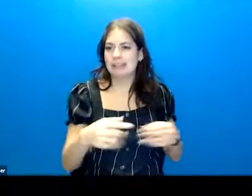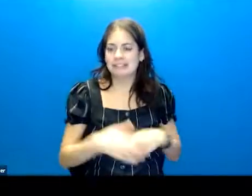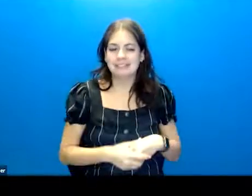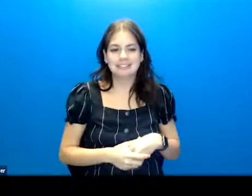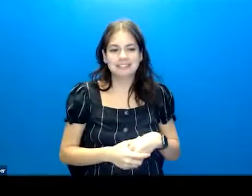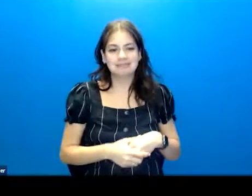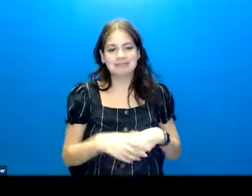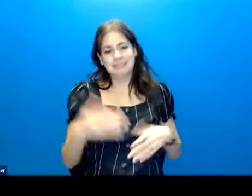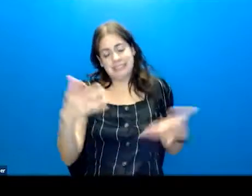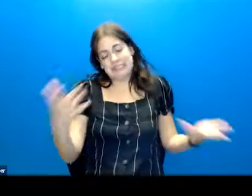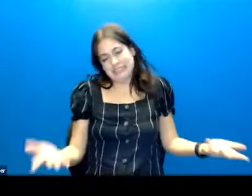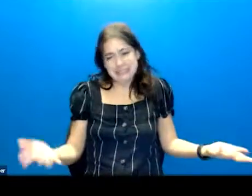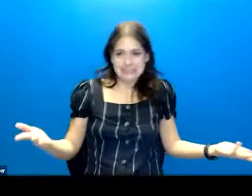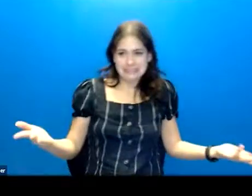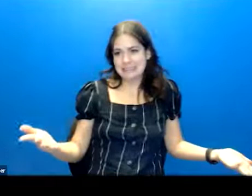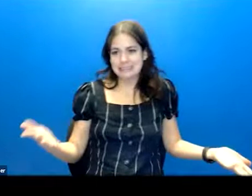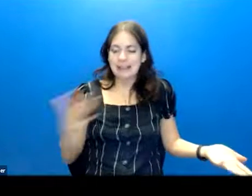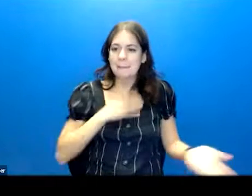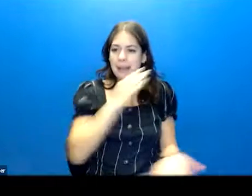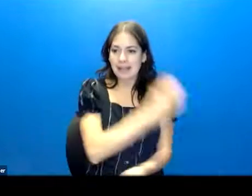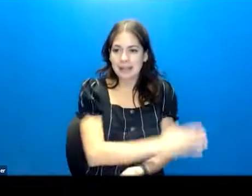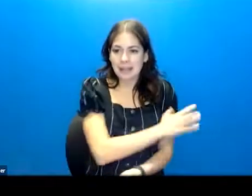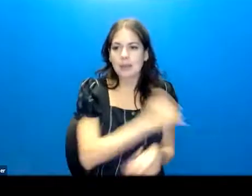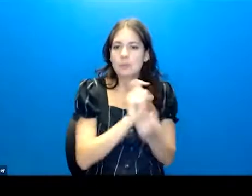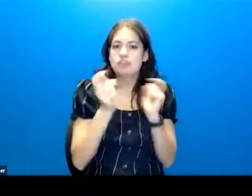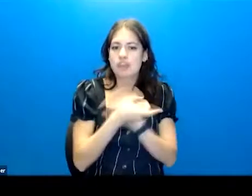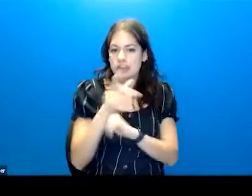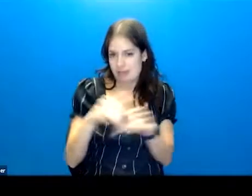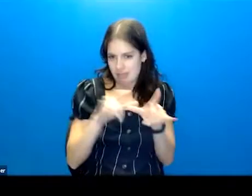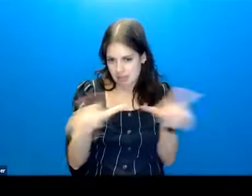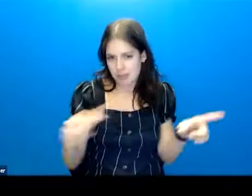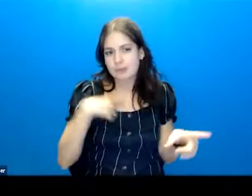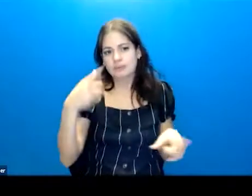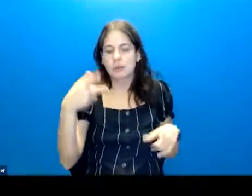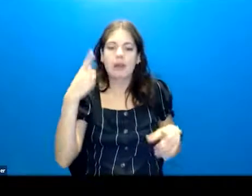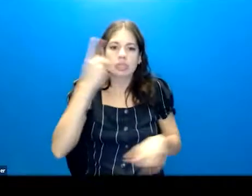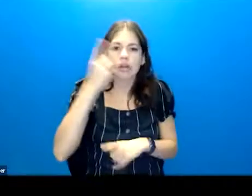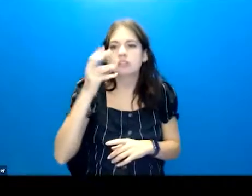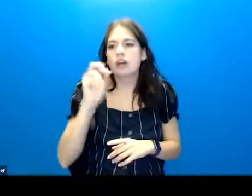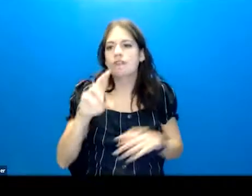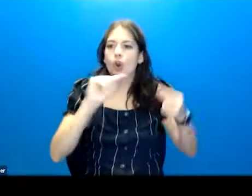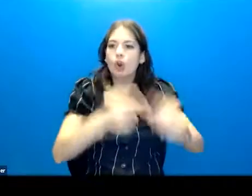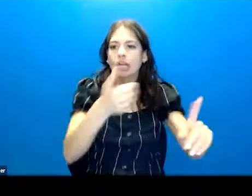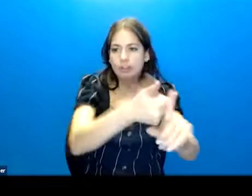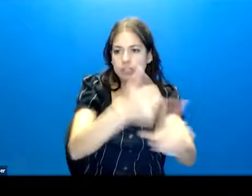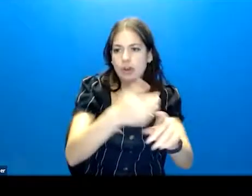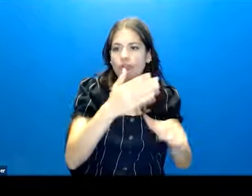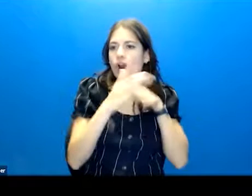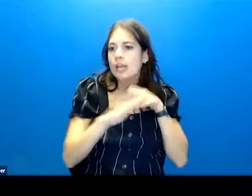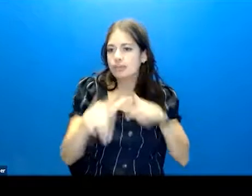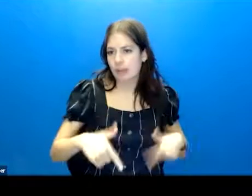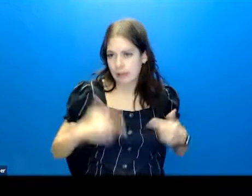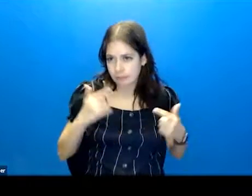So you are, in my clinic, we certainly changed that language. Have you had thoughts of wanting to hurt yourself or end your life?